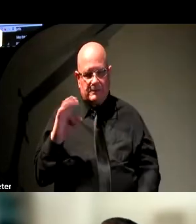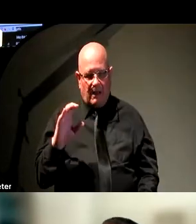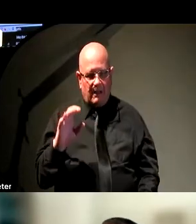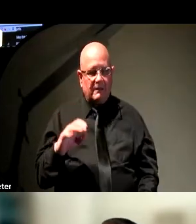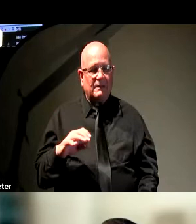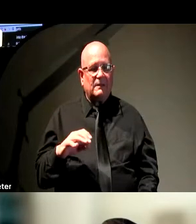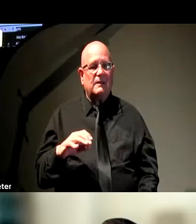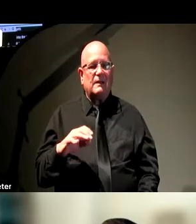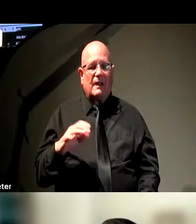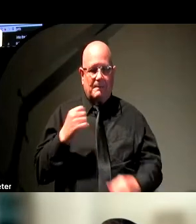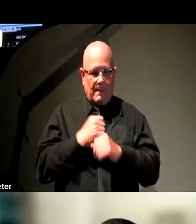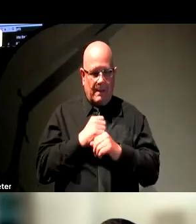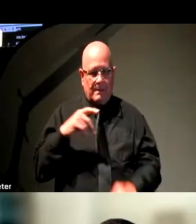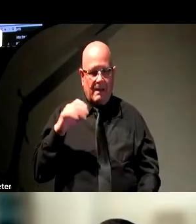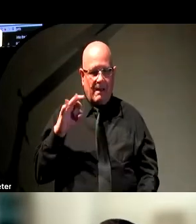from Word.